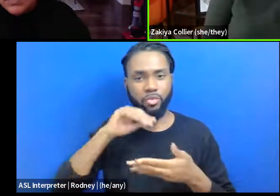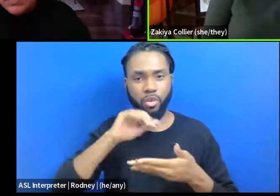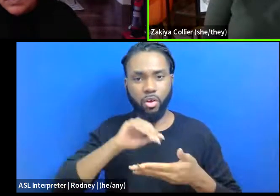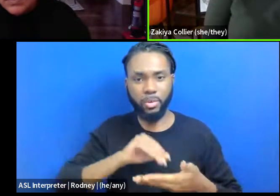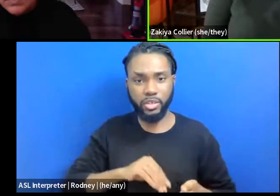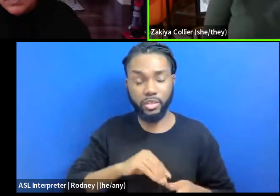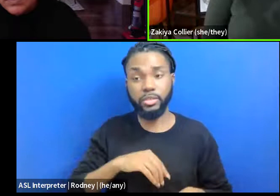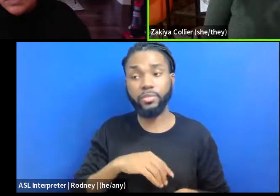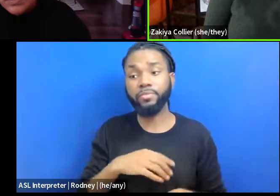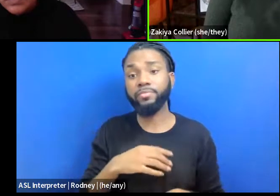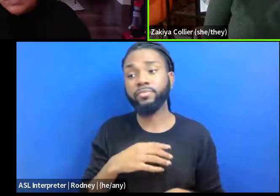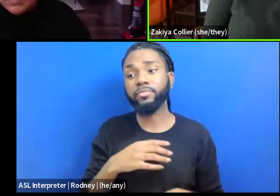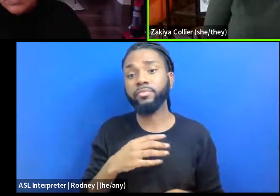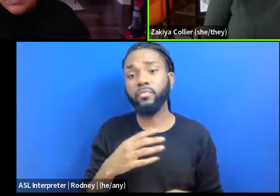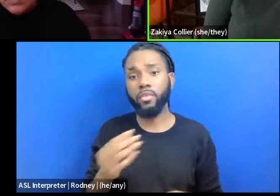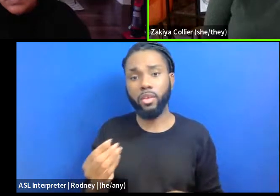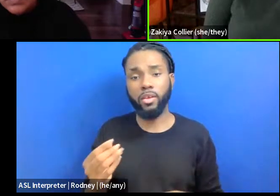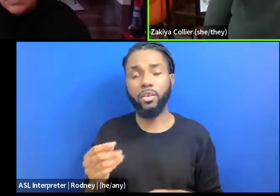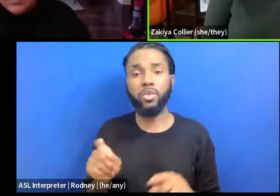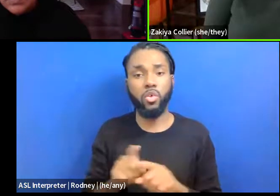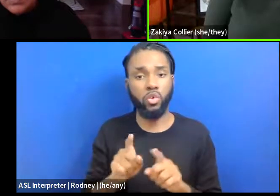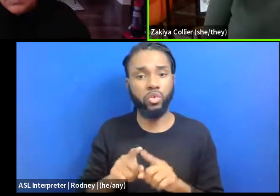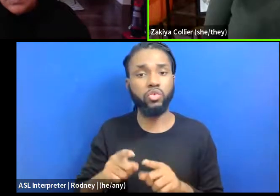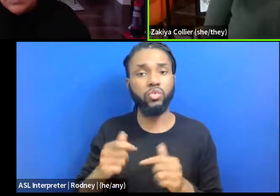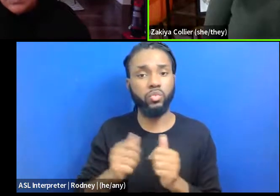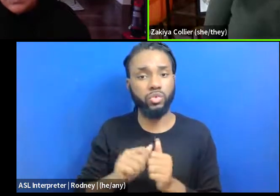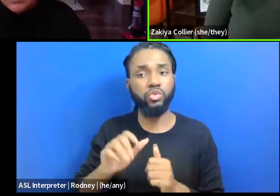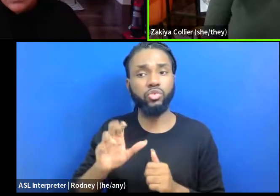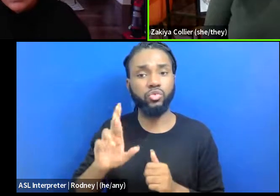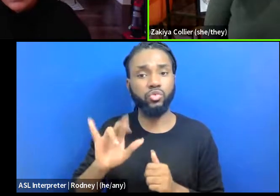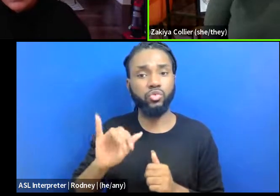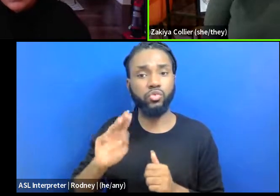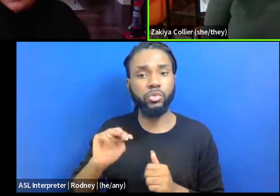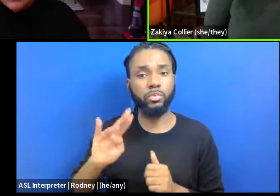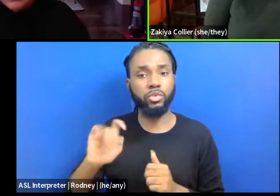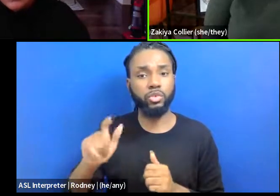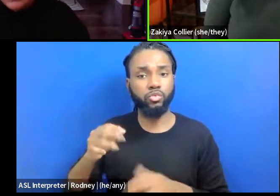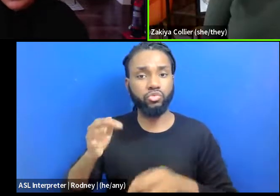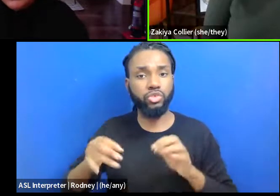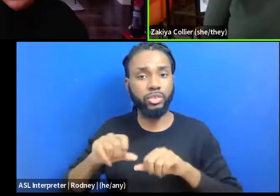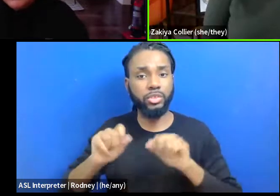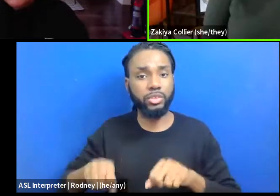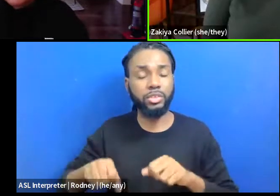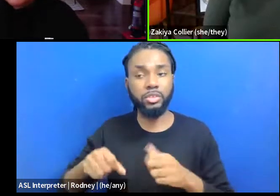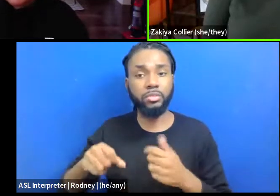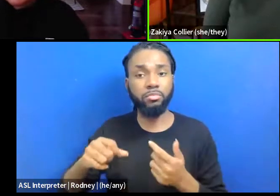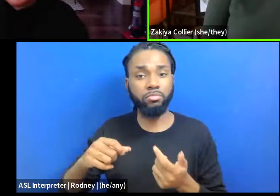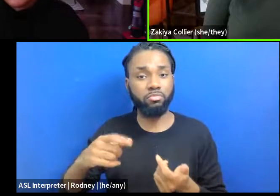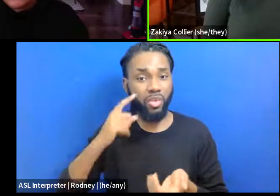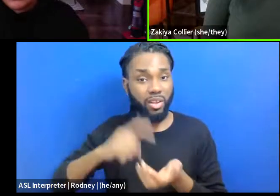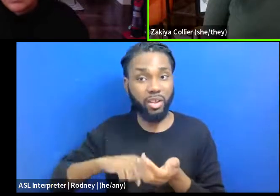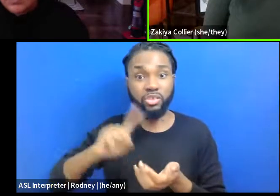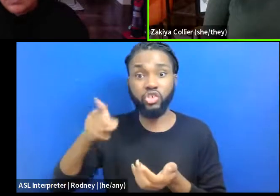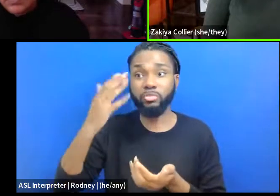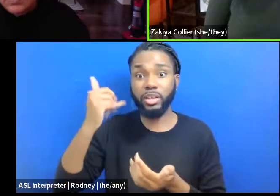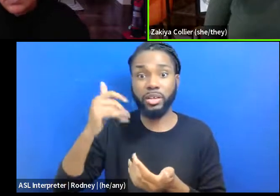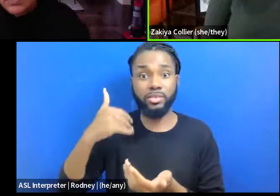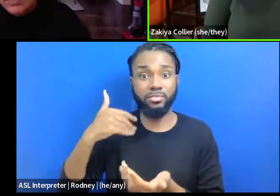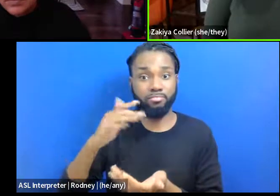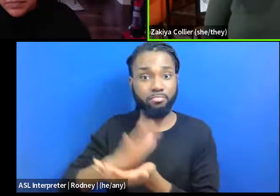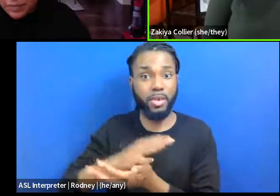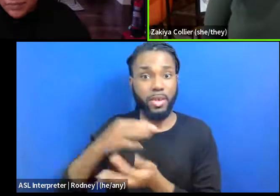also, um, the criminal justice system is like, just cause it's on paper, you know, doesn't mean